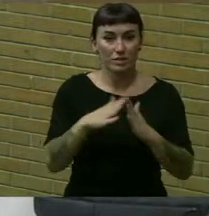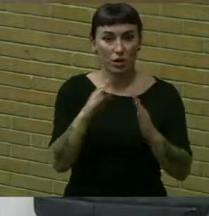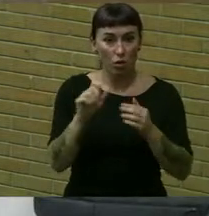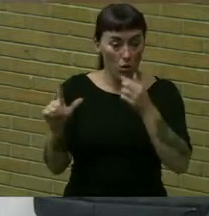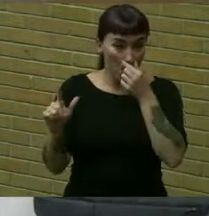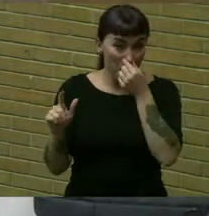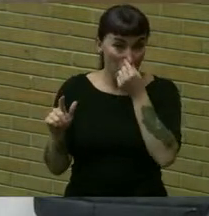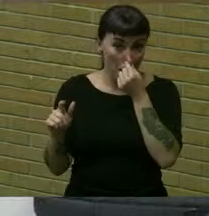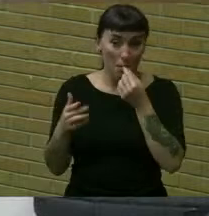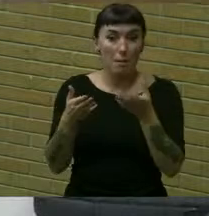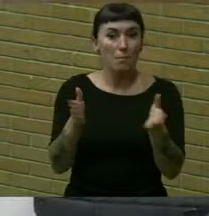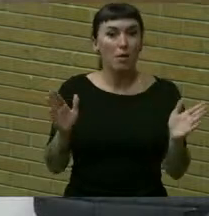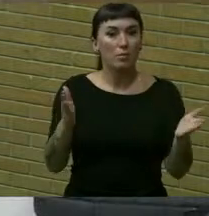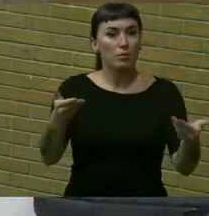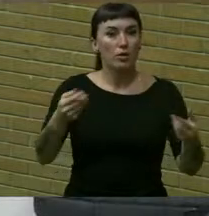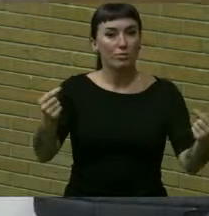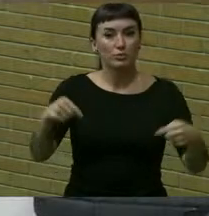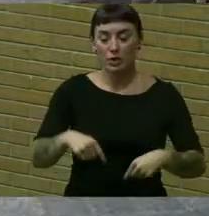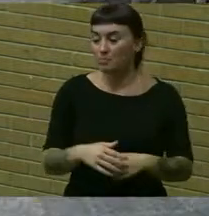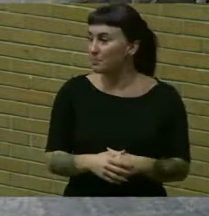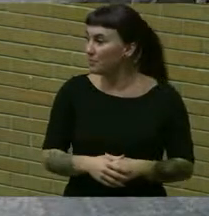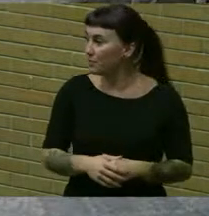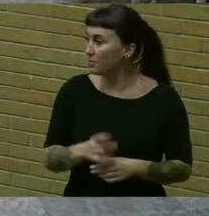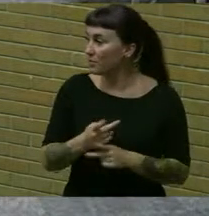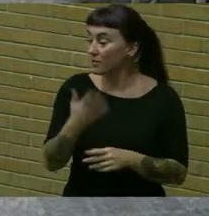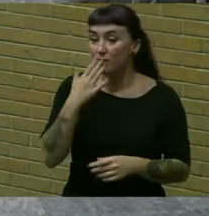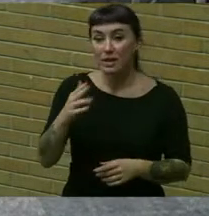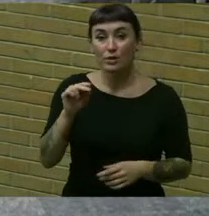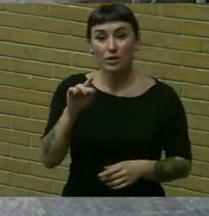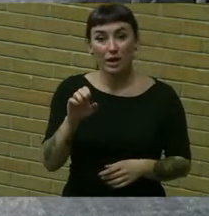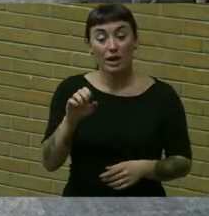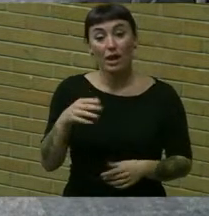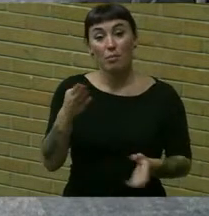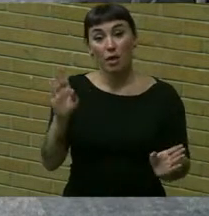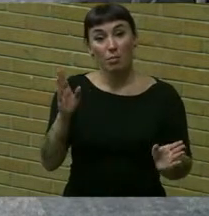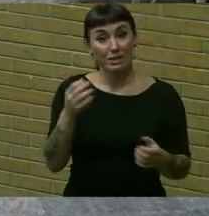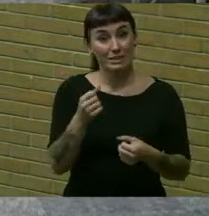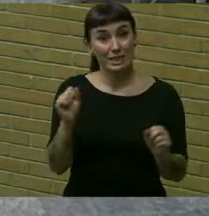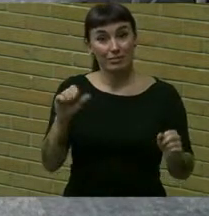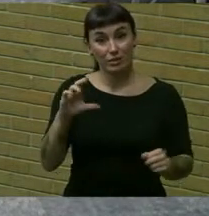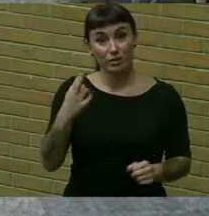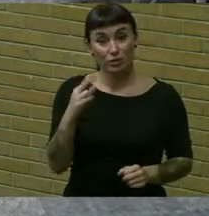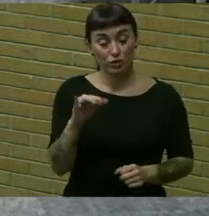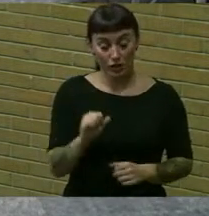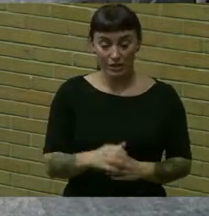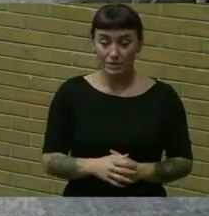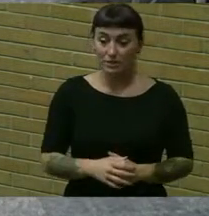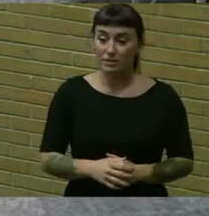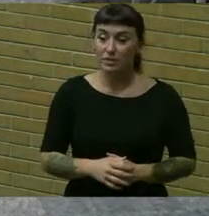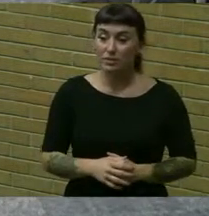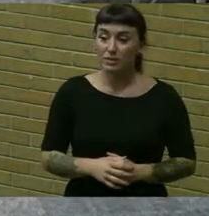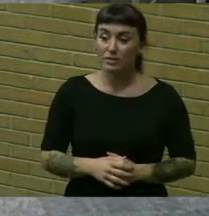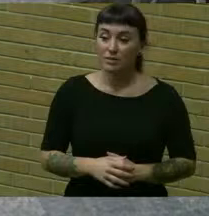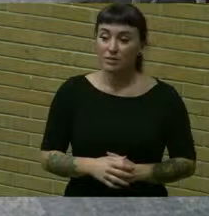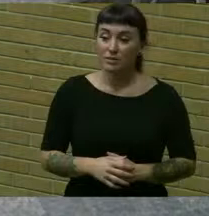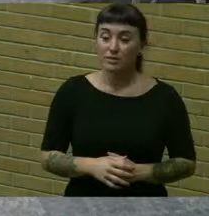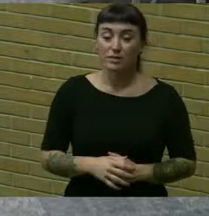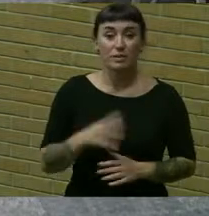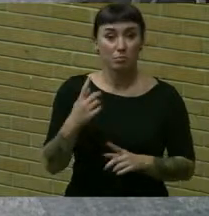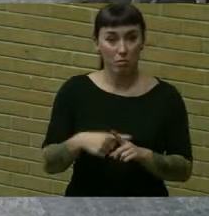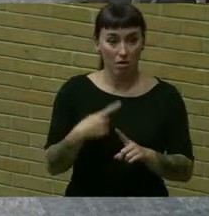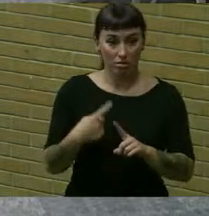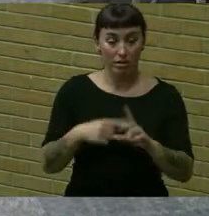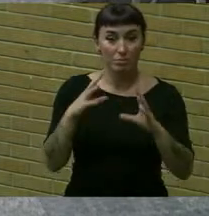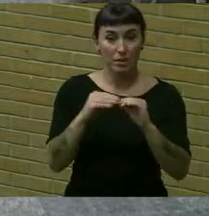and the public is welcome to attend thanks nate public safety chris uh bill i reported on our uh monthly